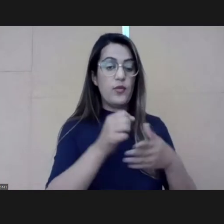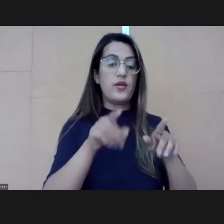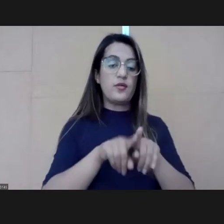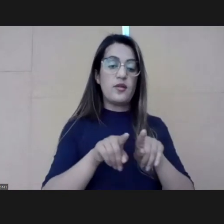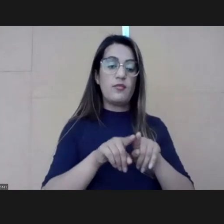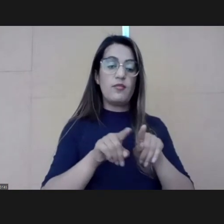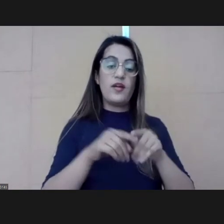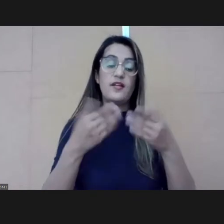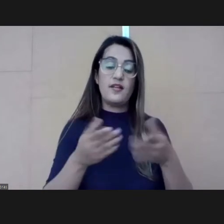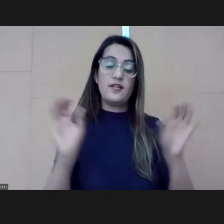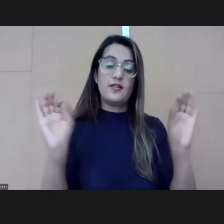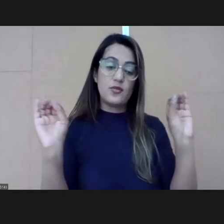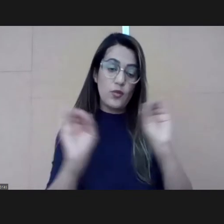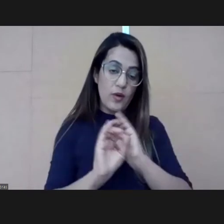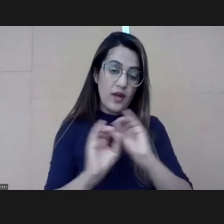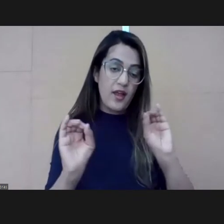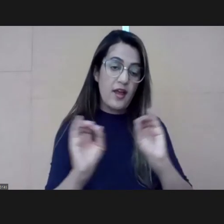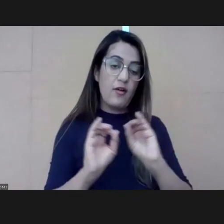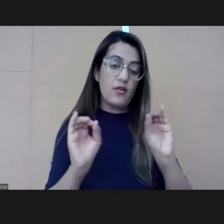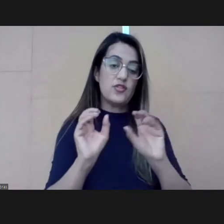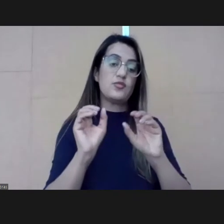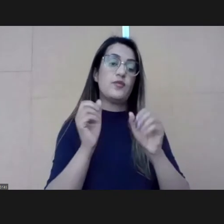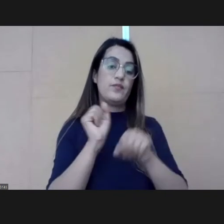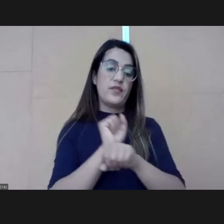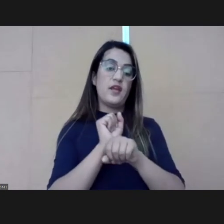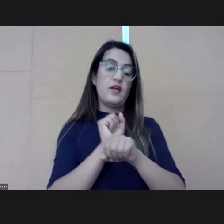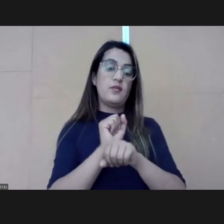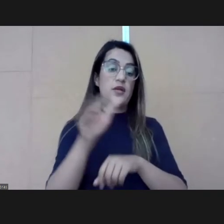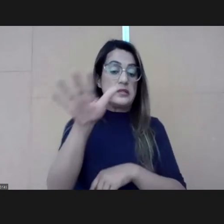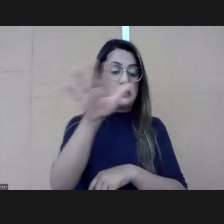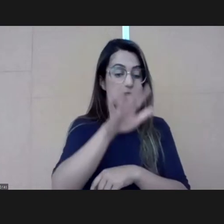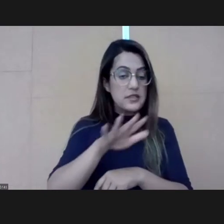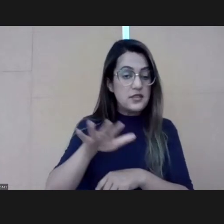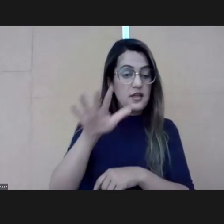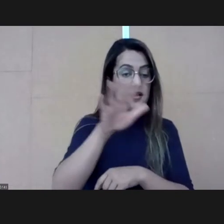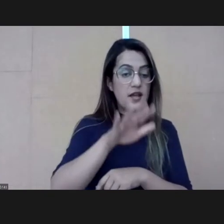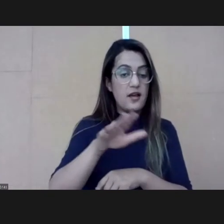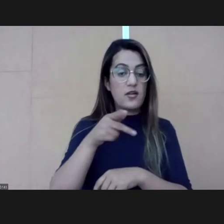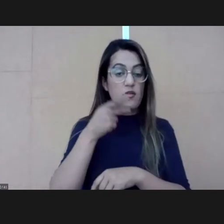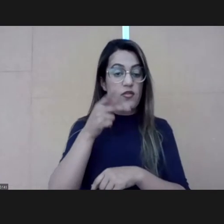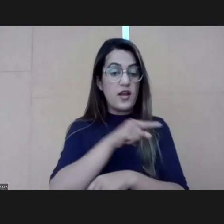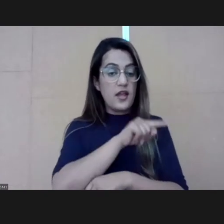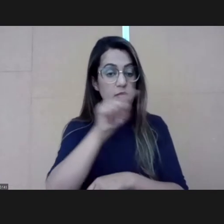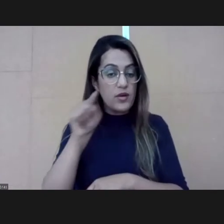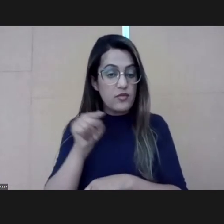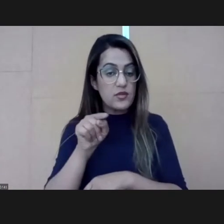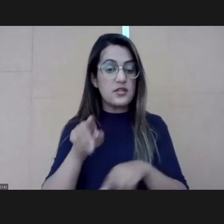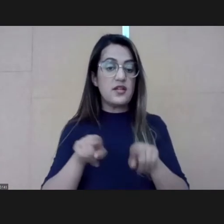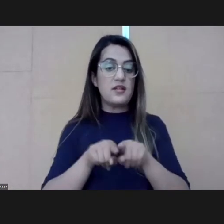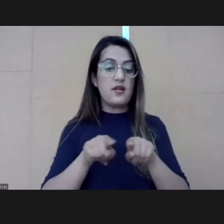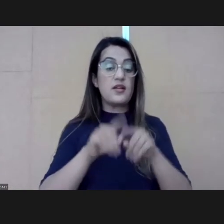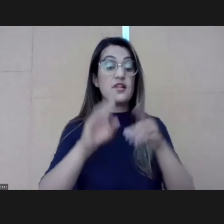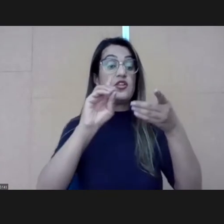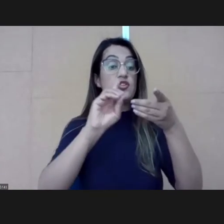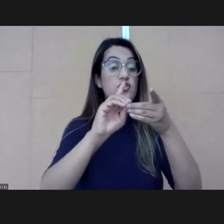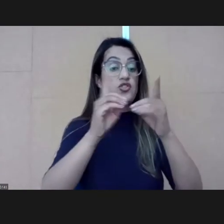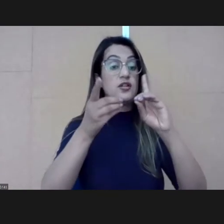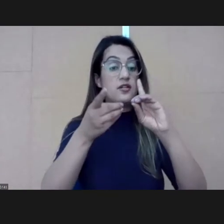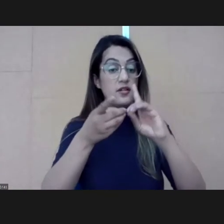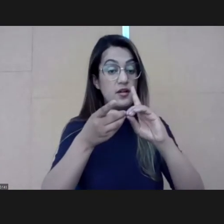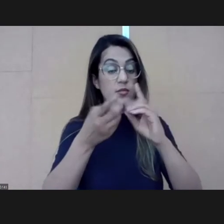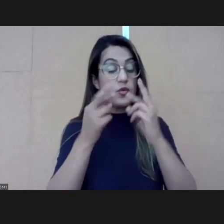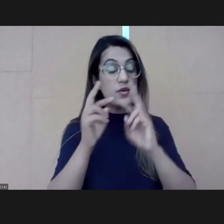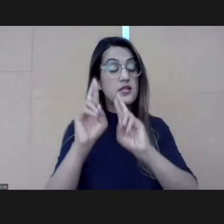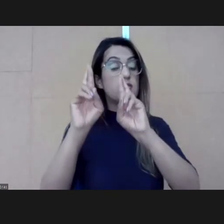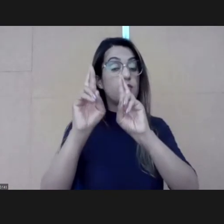you for the public service leader is one that is very dynamic. And in particular, we must all continue to be good guardians.